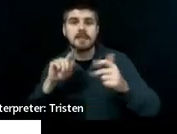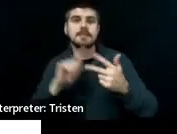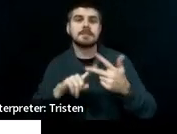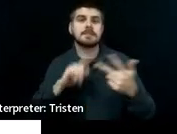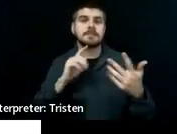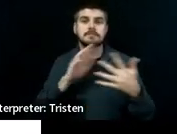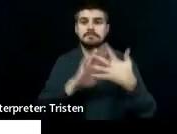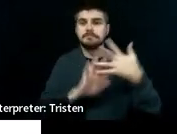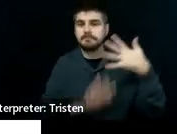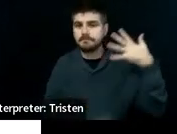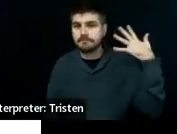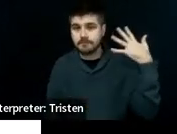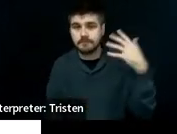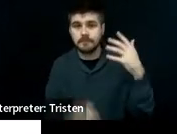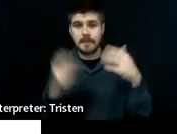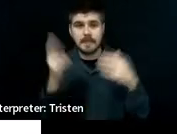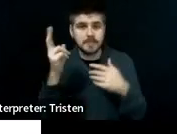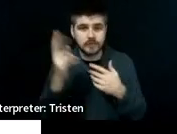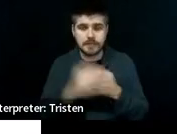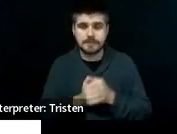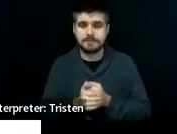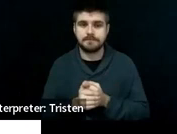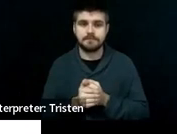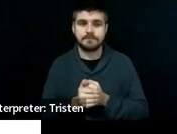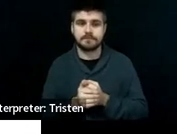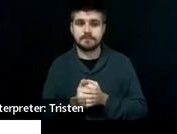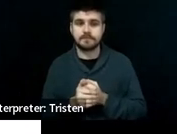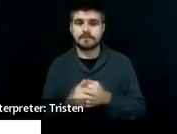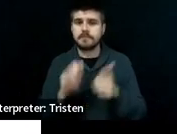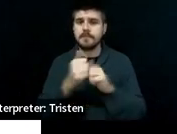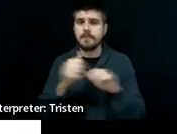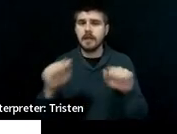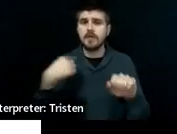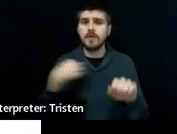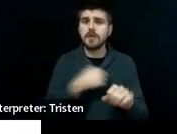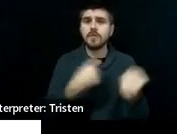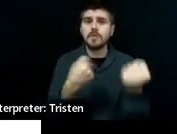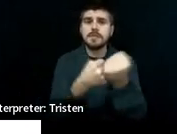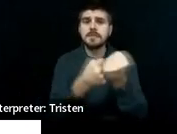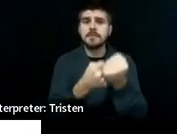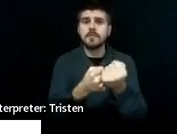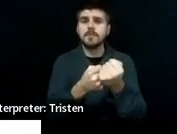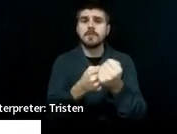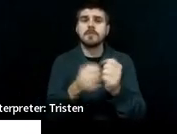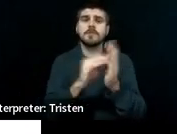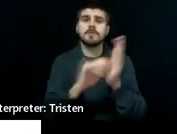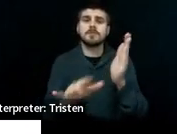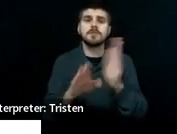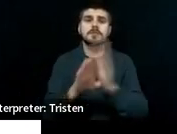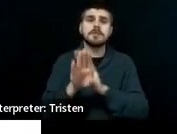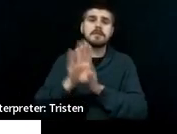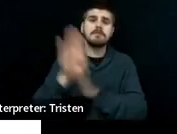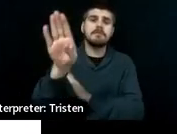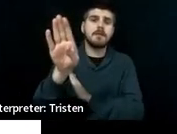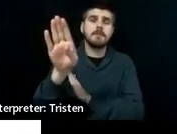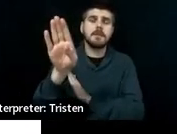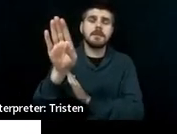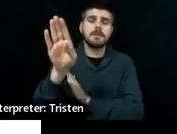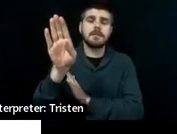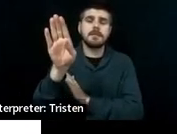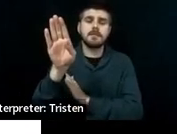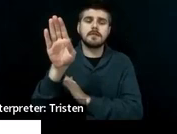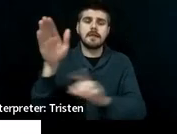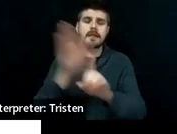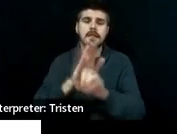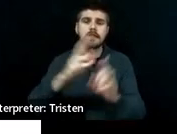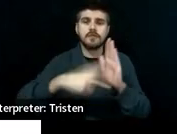history? How can we support our student in developing his literacy